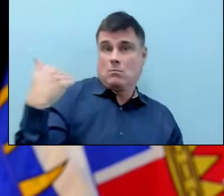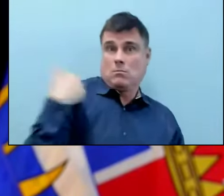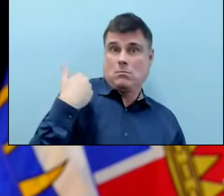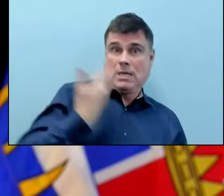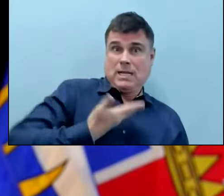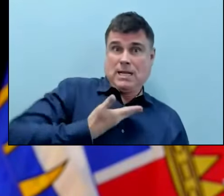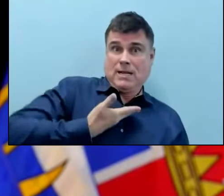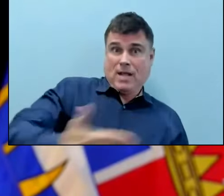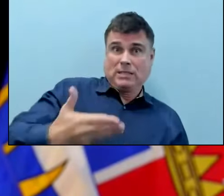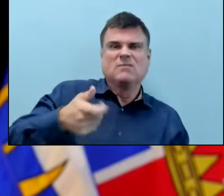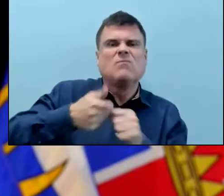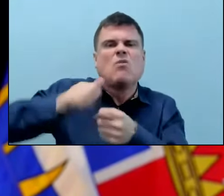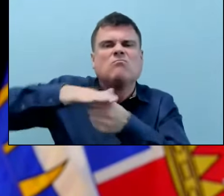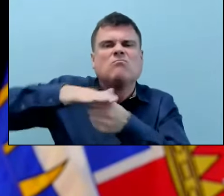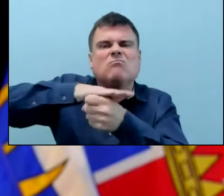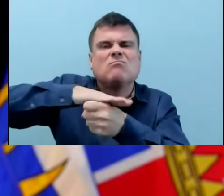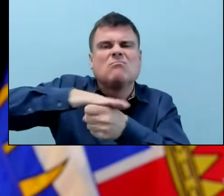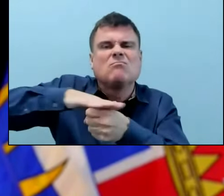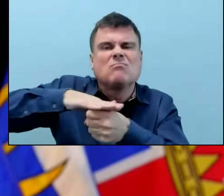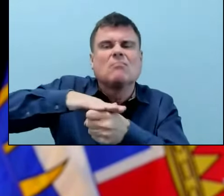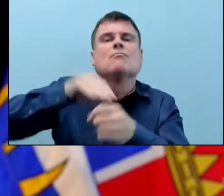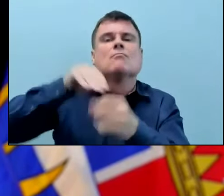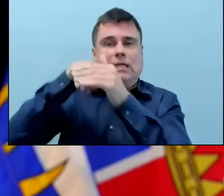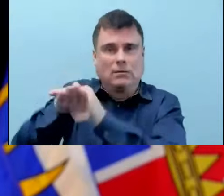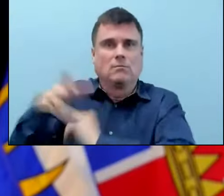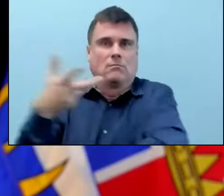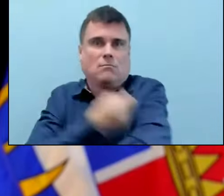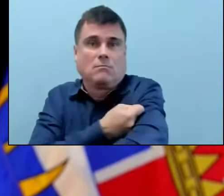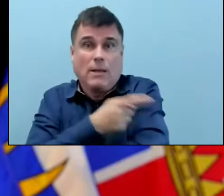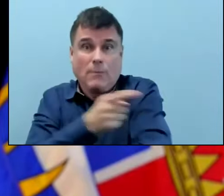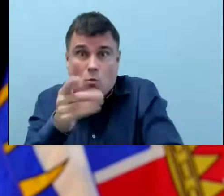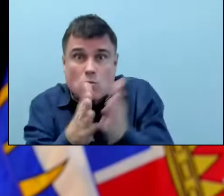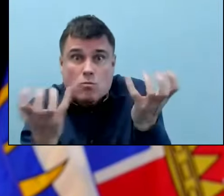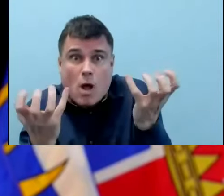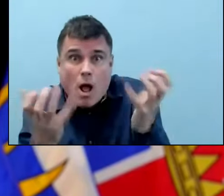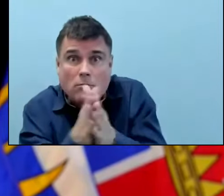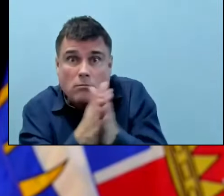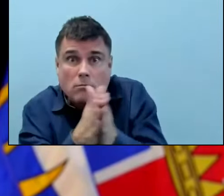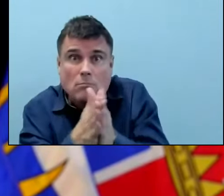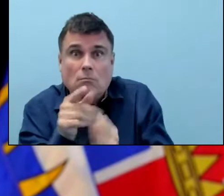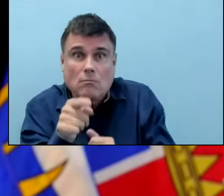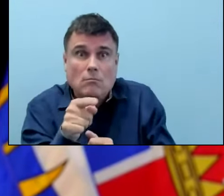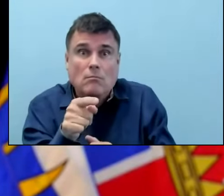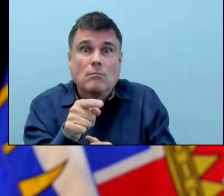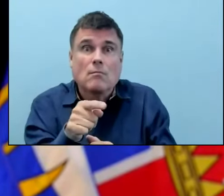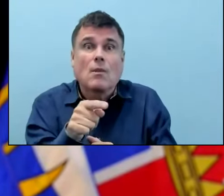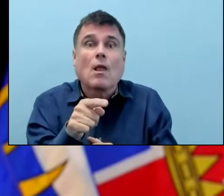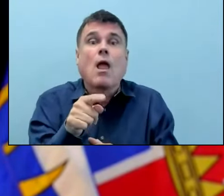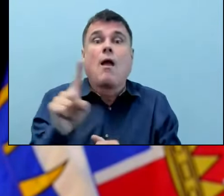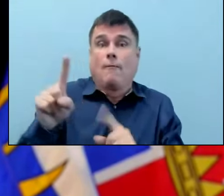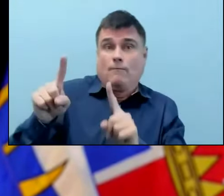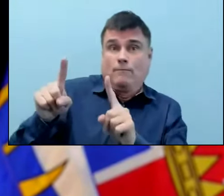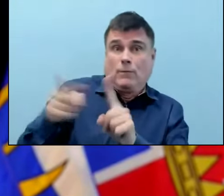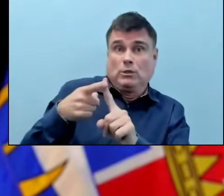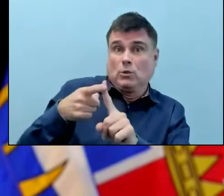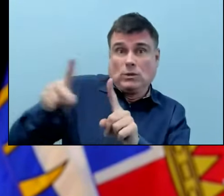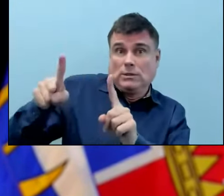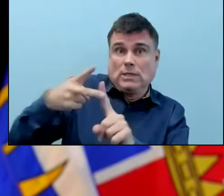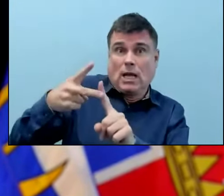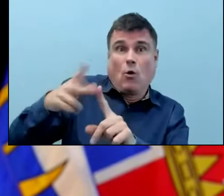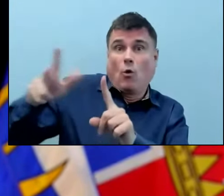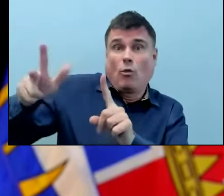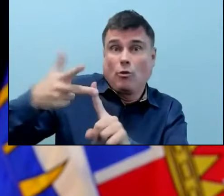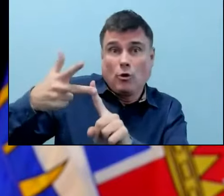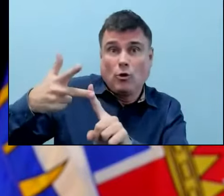And if anybody is interested right now in getting it either as your first dose, your second dose, or a booster dose, you can